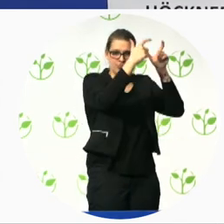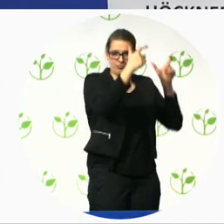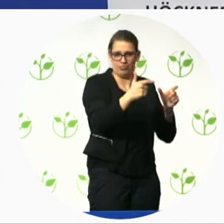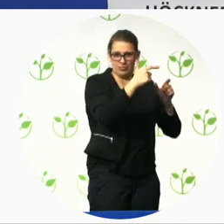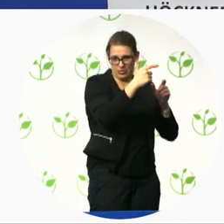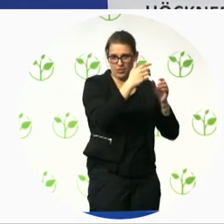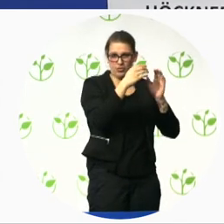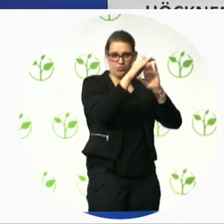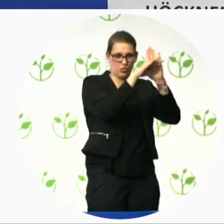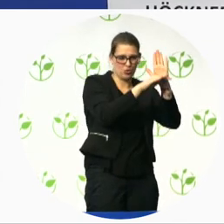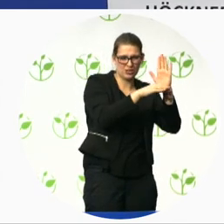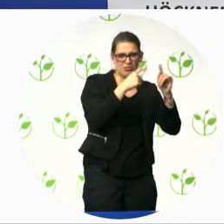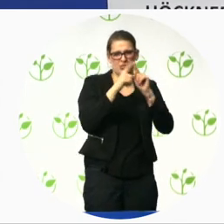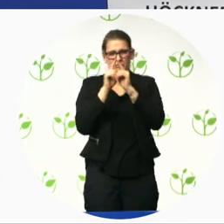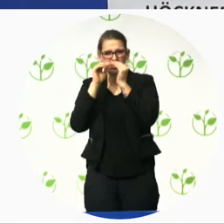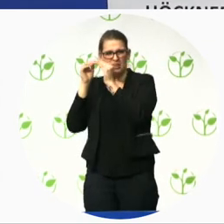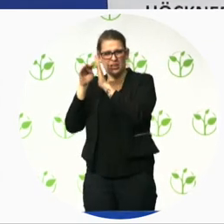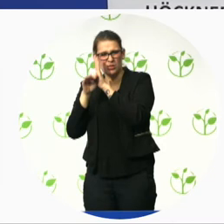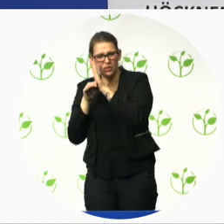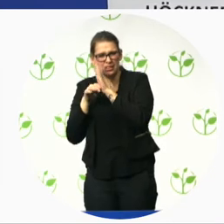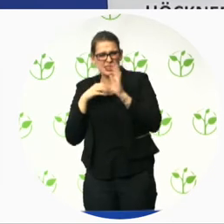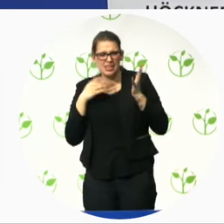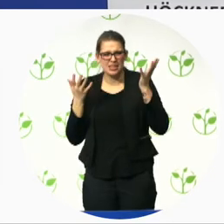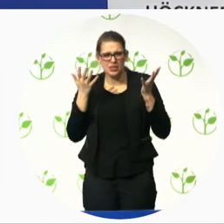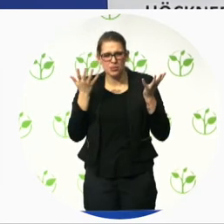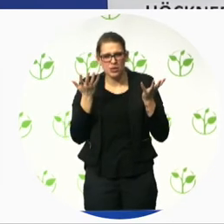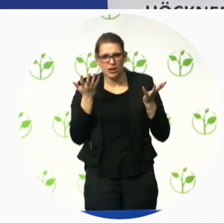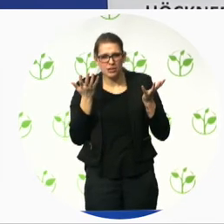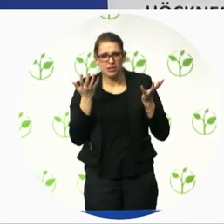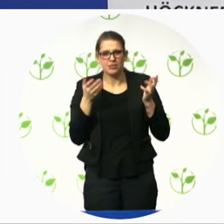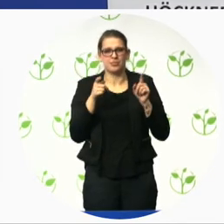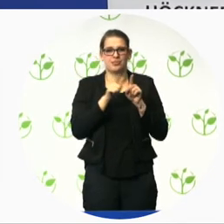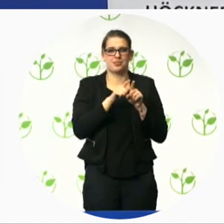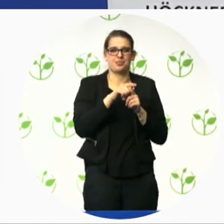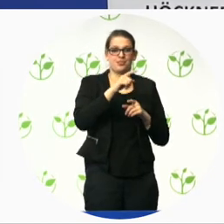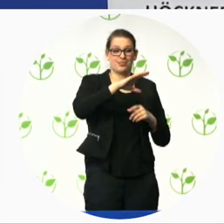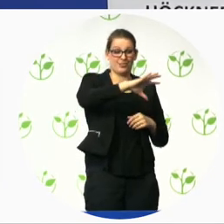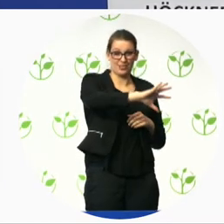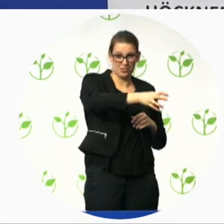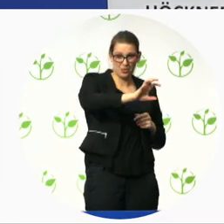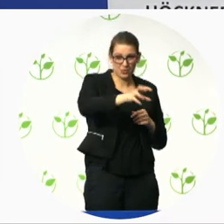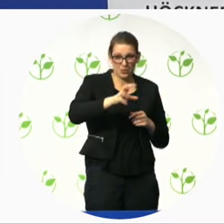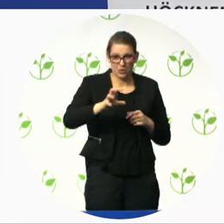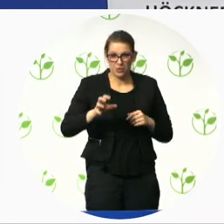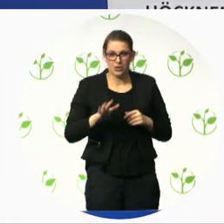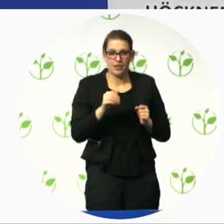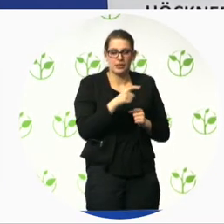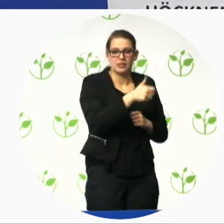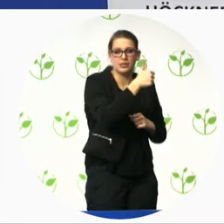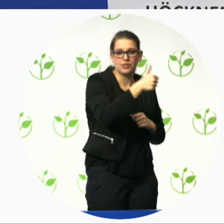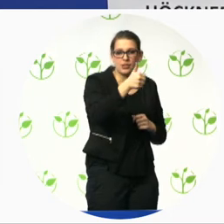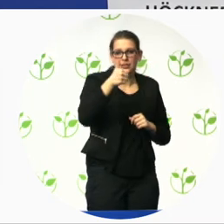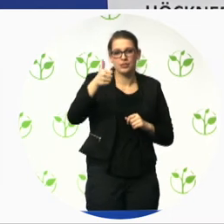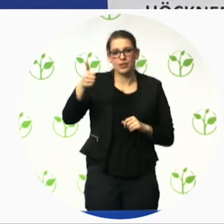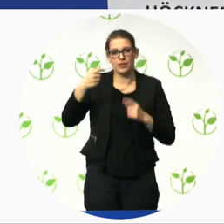similar to the states the provinces in Canada self-regulate so there is that option for provinces to either